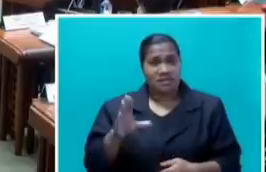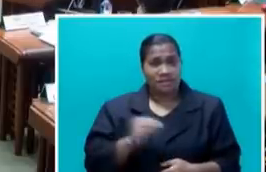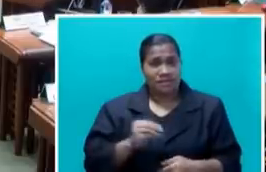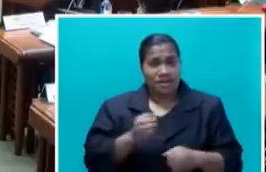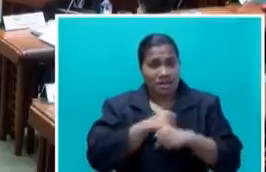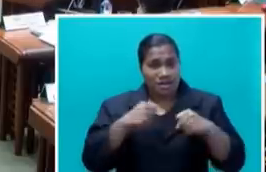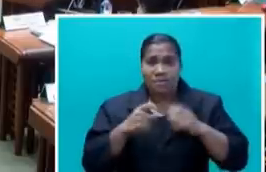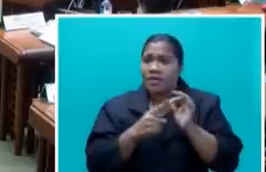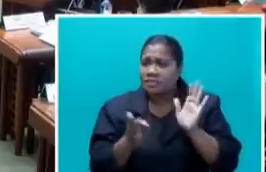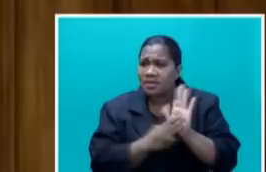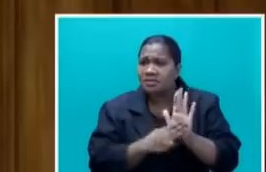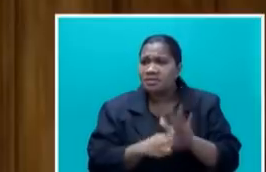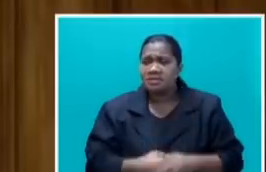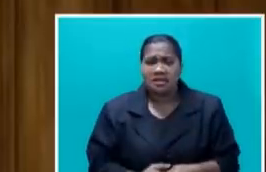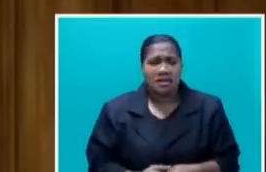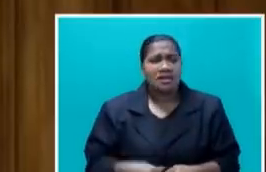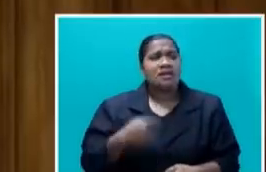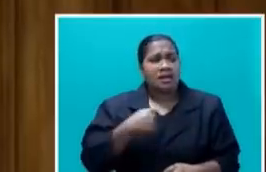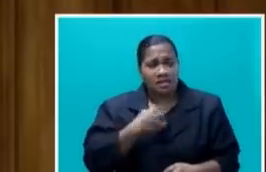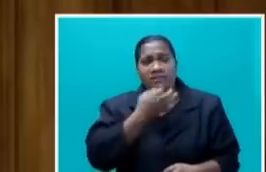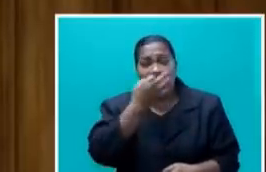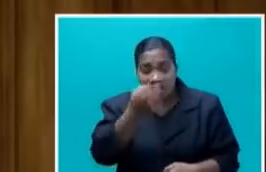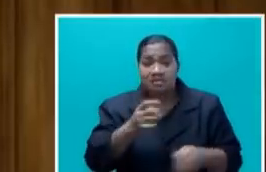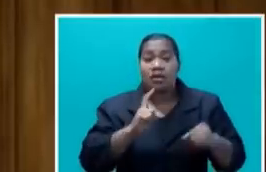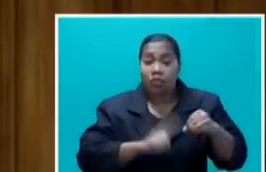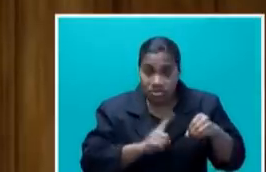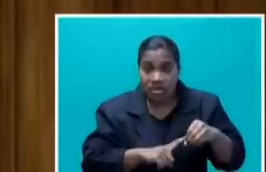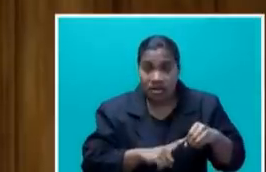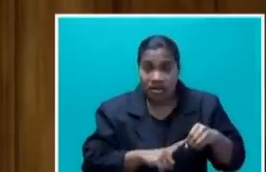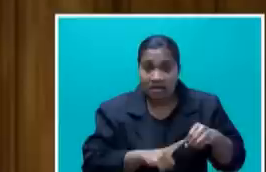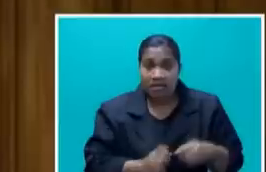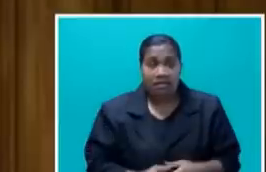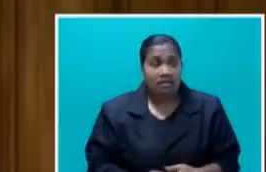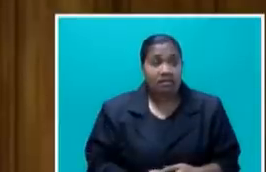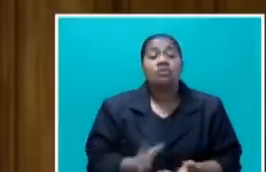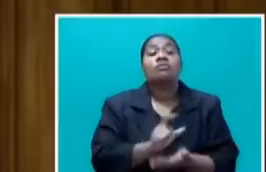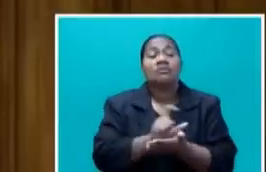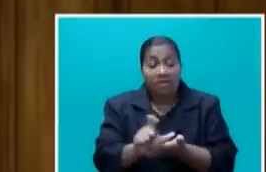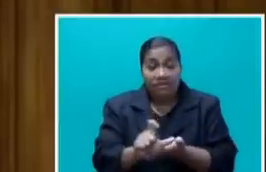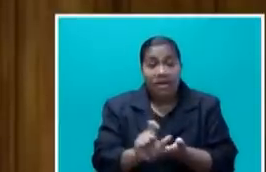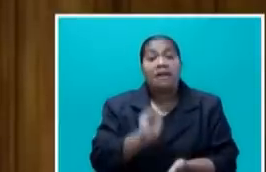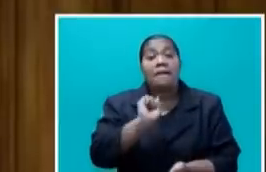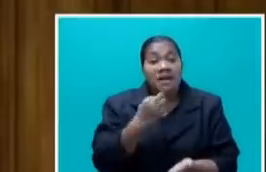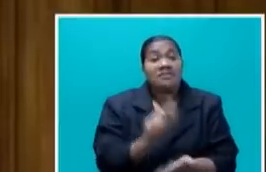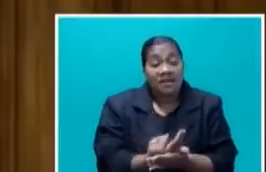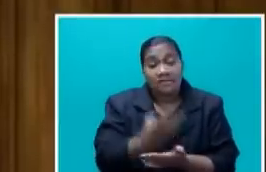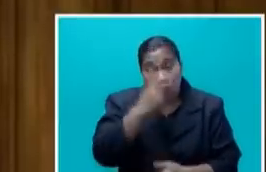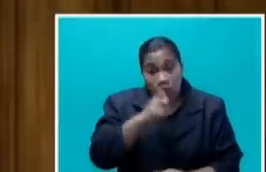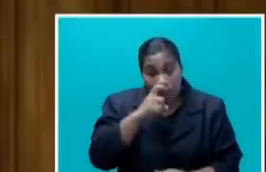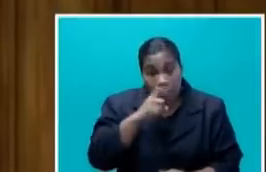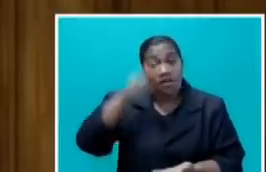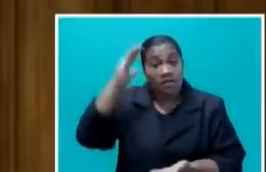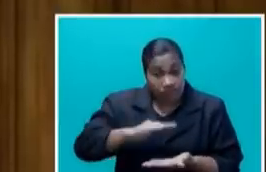He said that I made the statement, I asked a question, whether they could clarify whether the bus fare for seniors has indeed